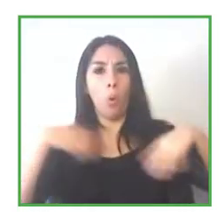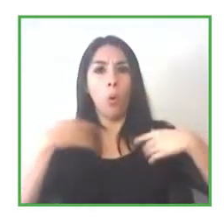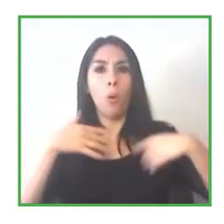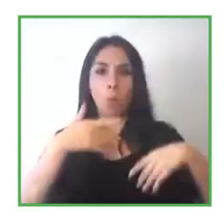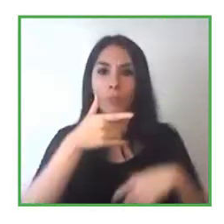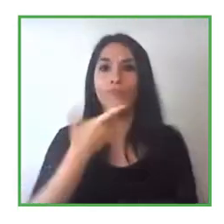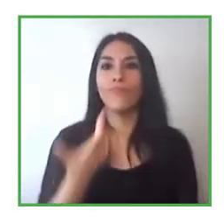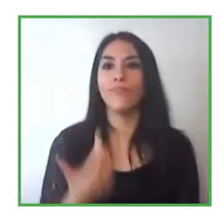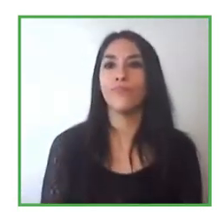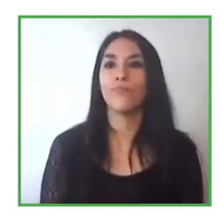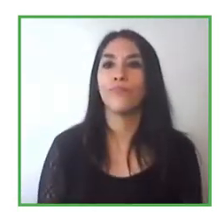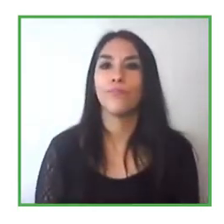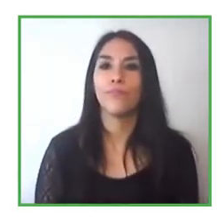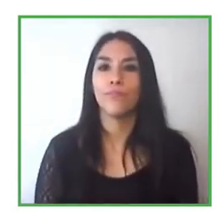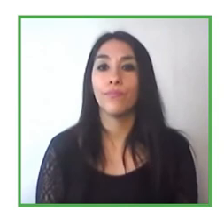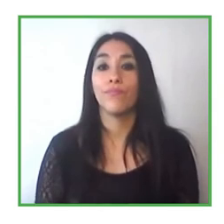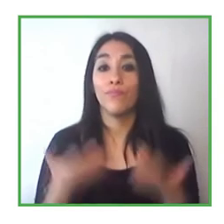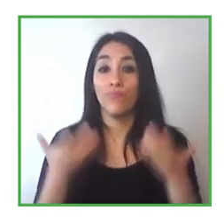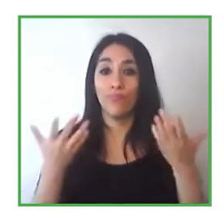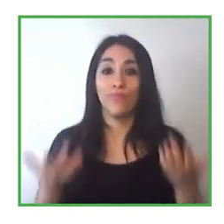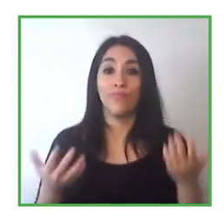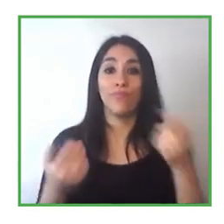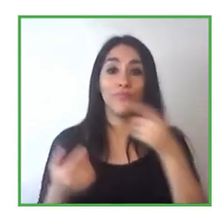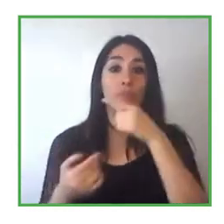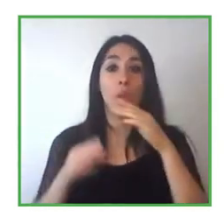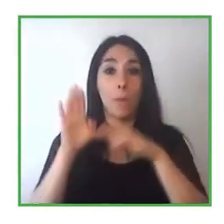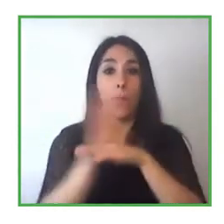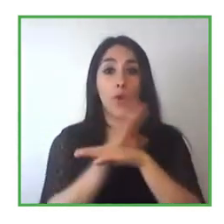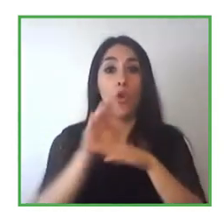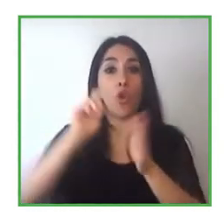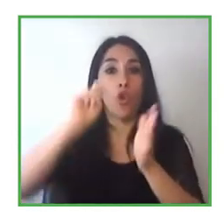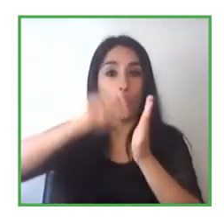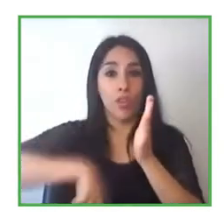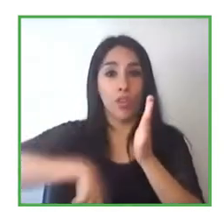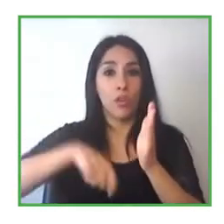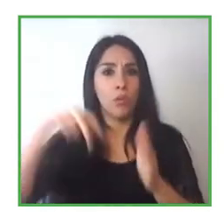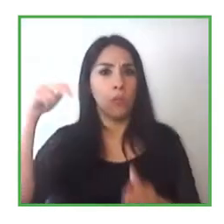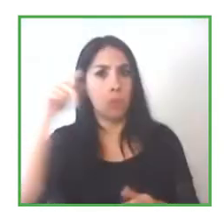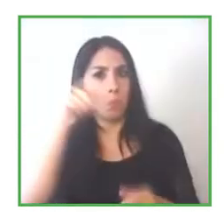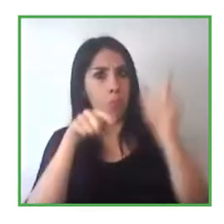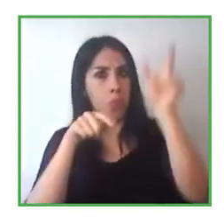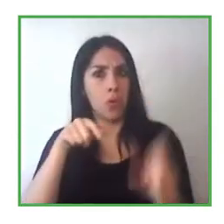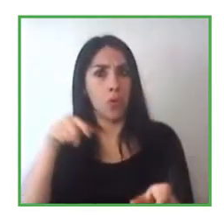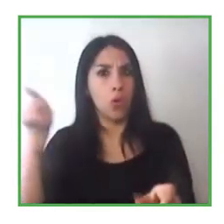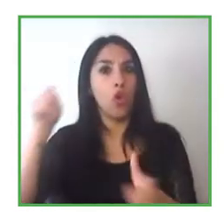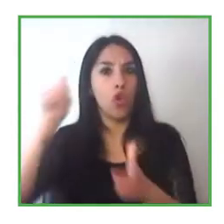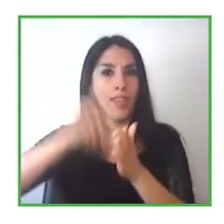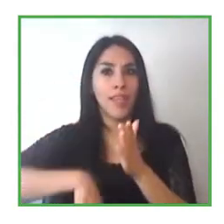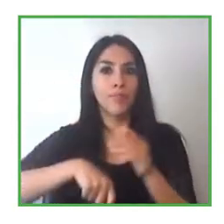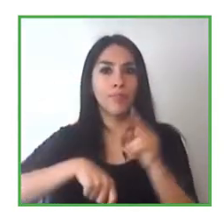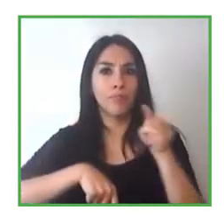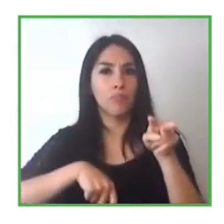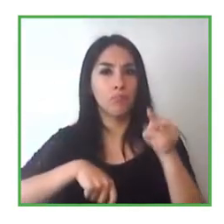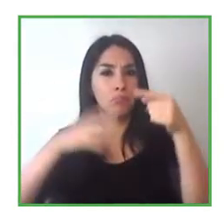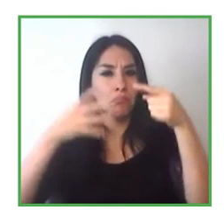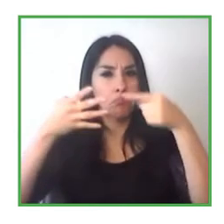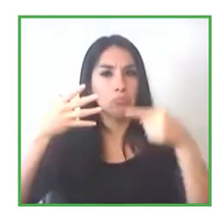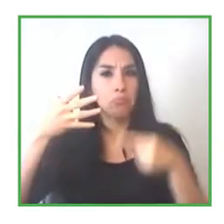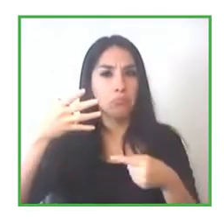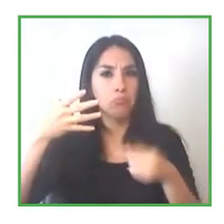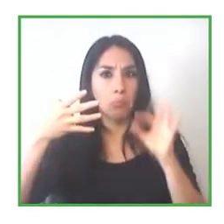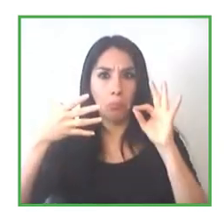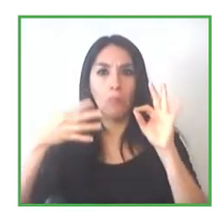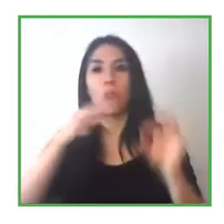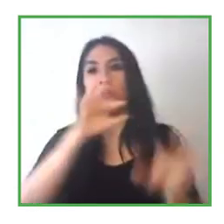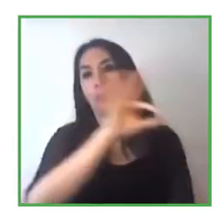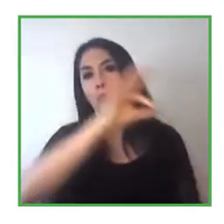when the company um hires and incorporate a candidate they're hiring them because they're filling the position the best way